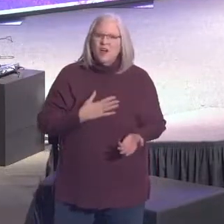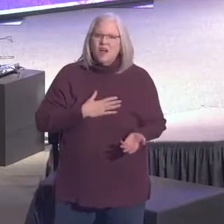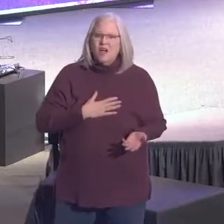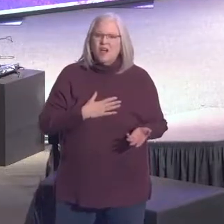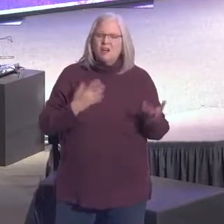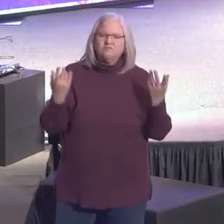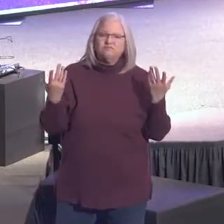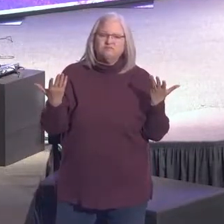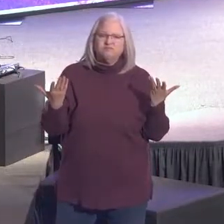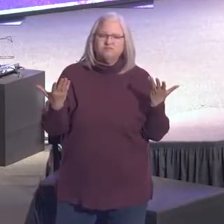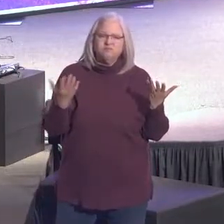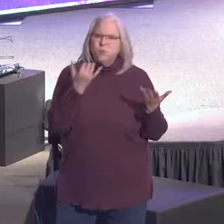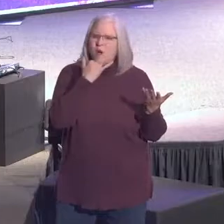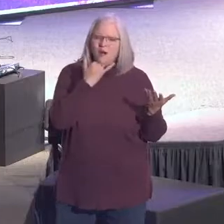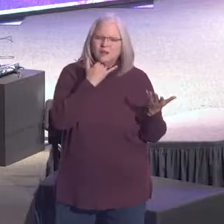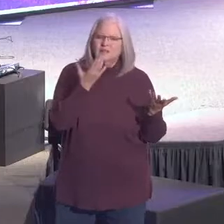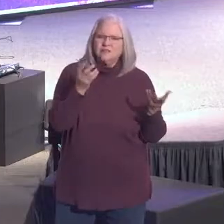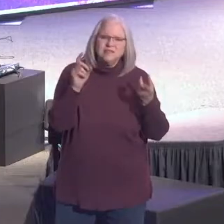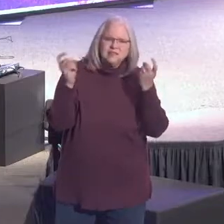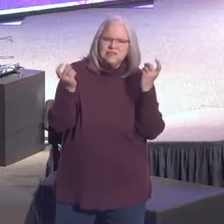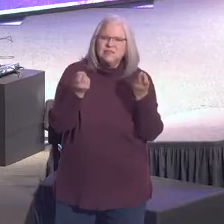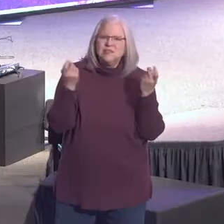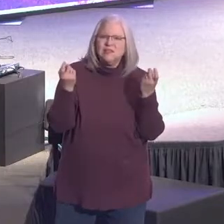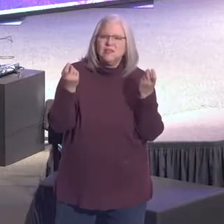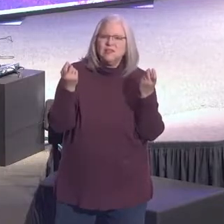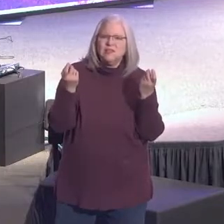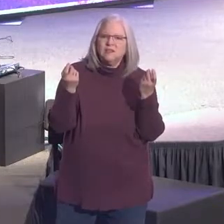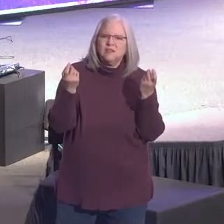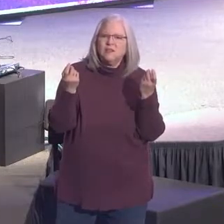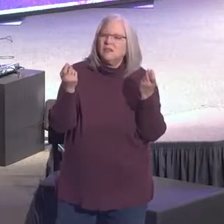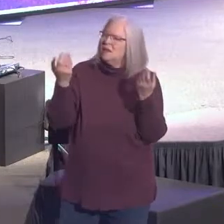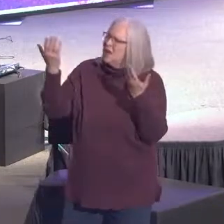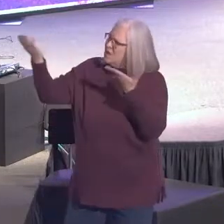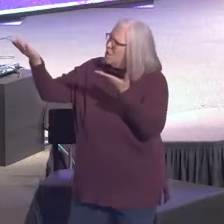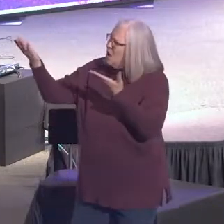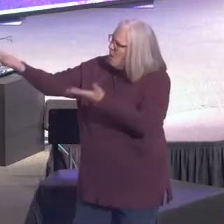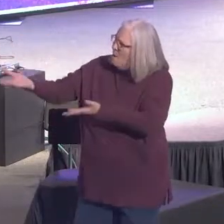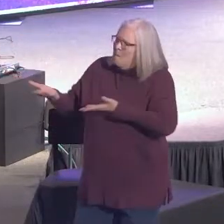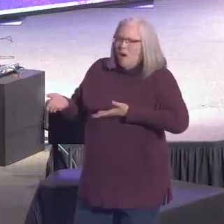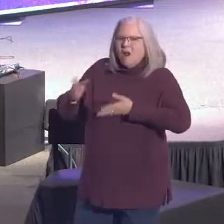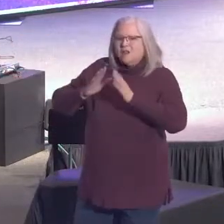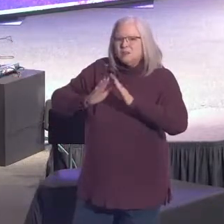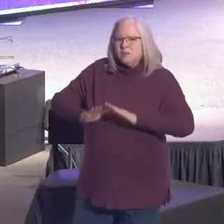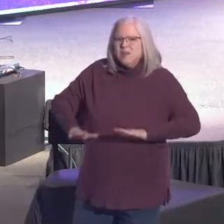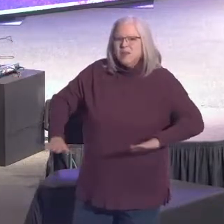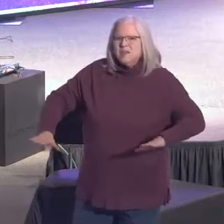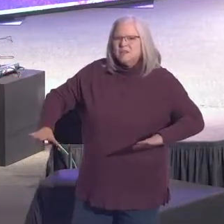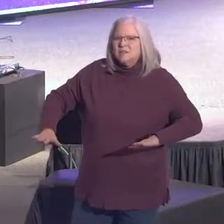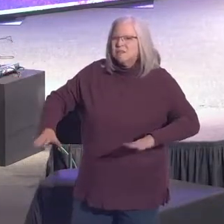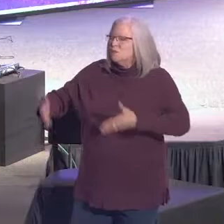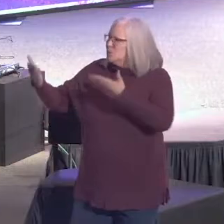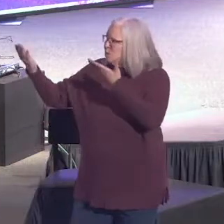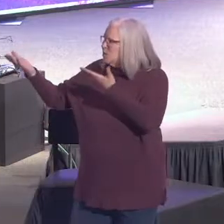us peace was on him. And by his wounds,